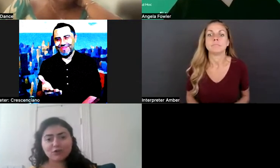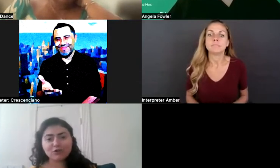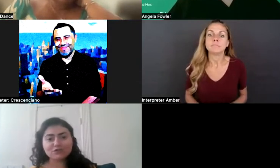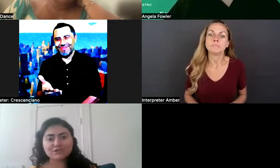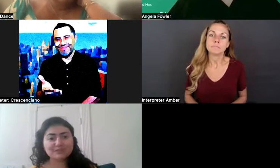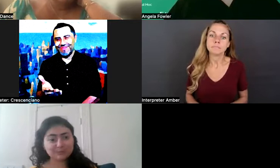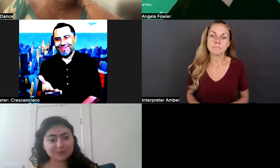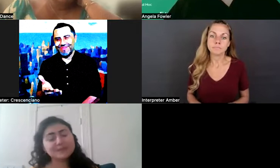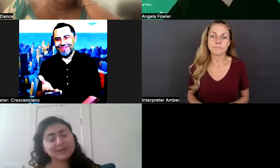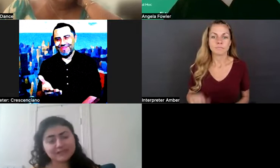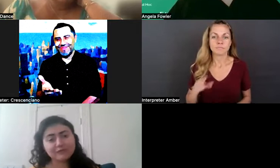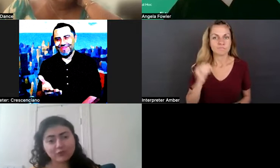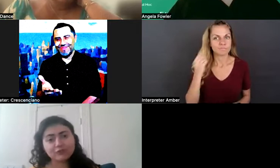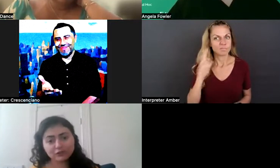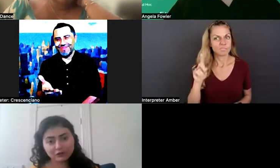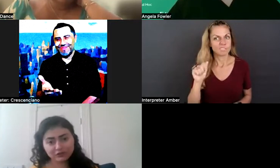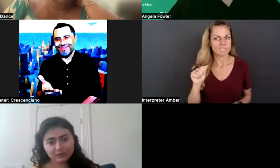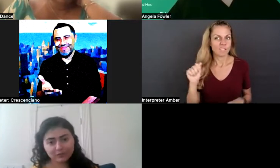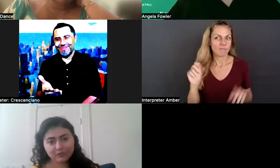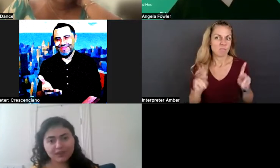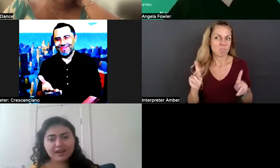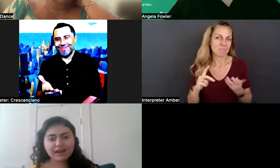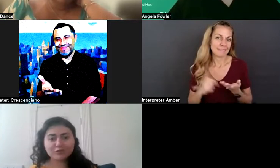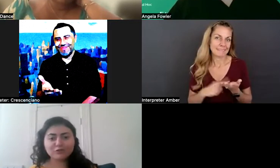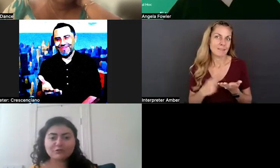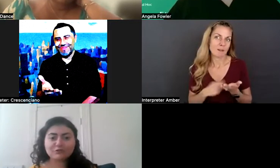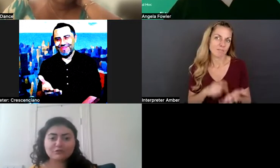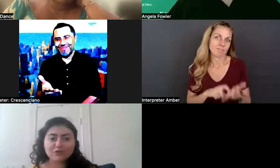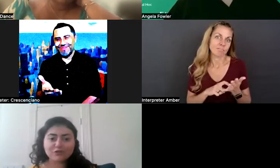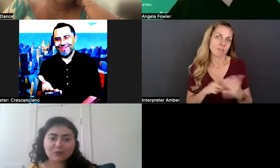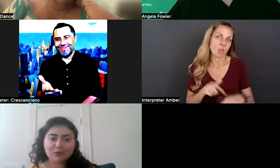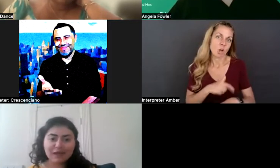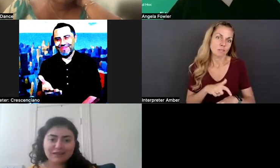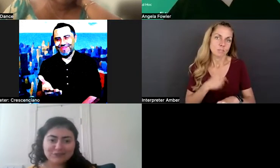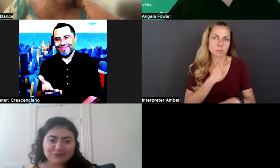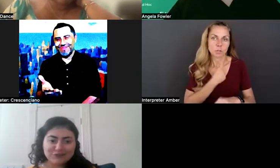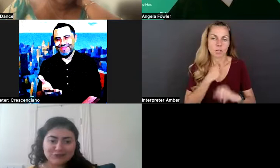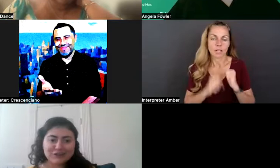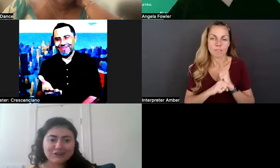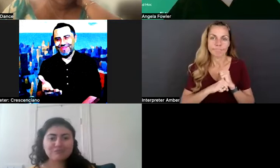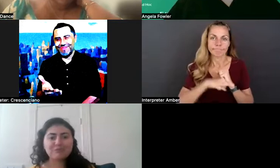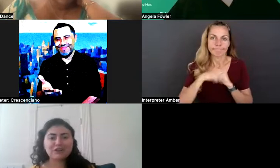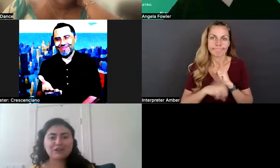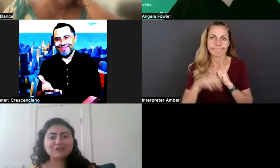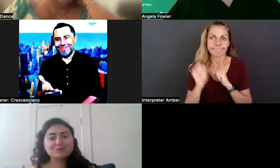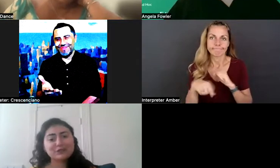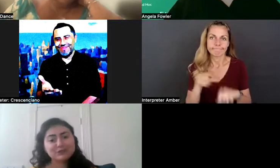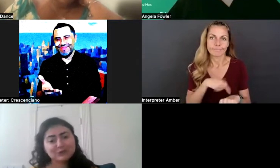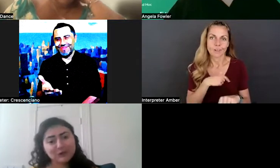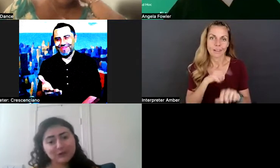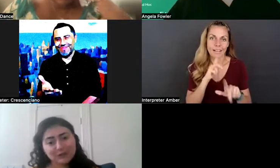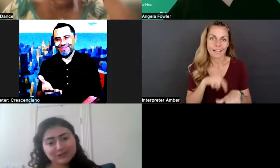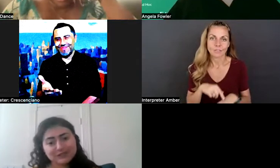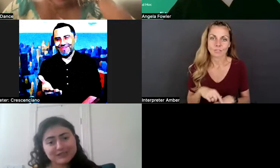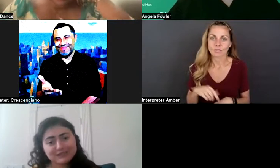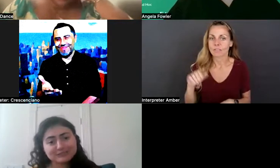folks sometimes takes a very long time. I know that was a very long answer. But it's helpful